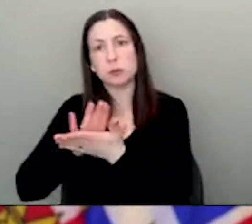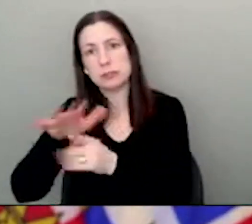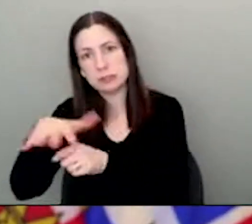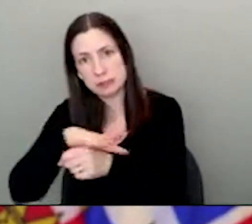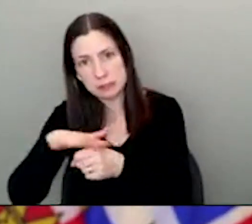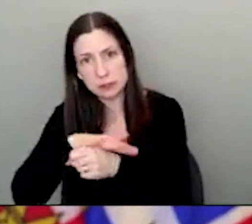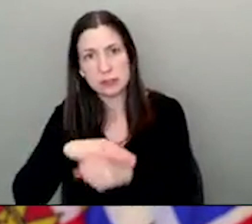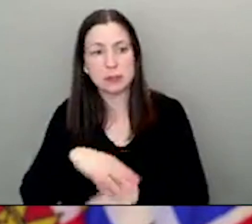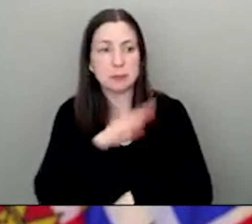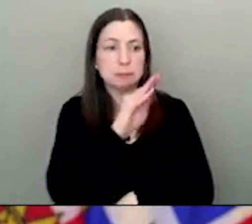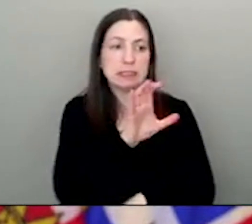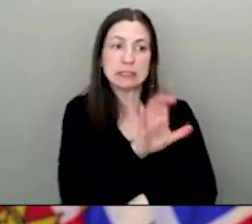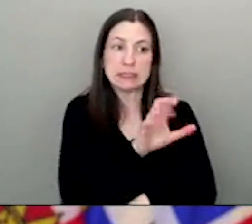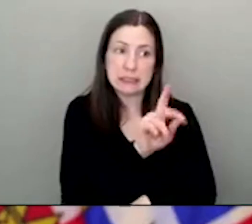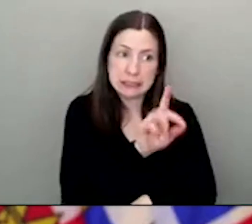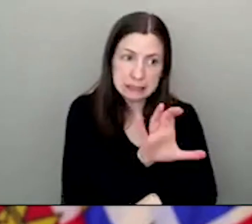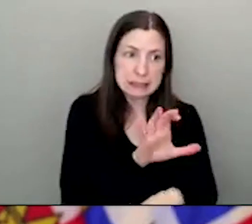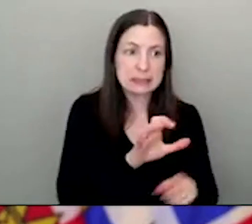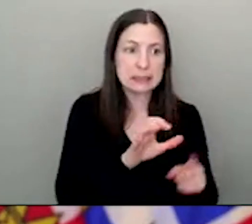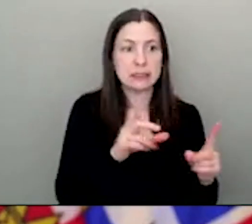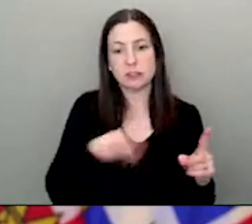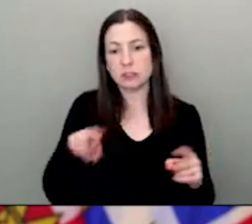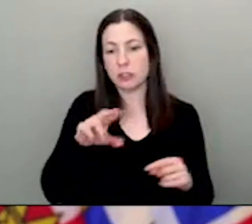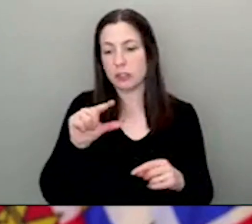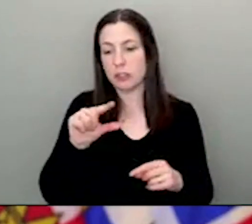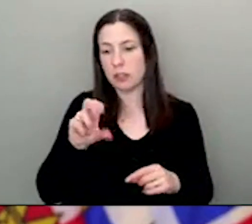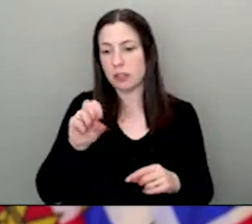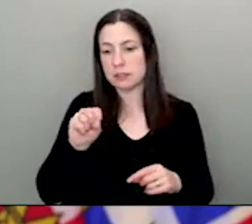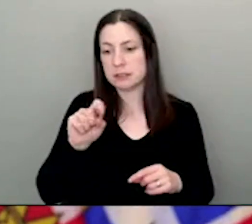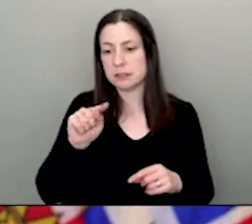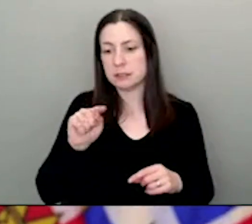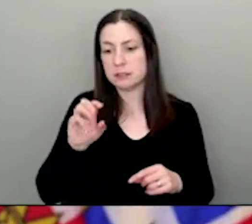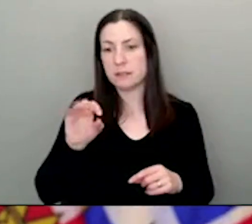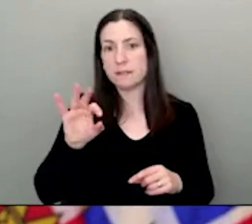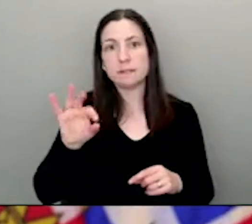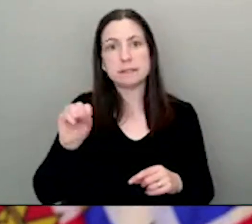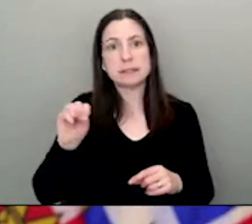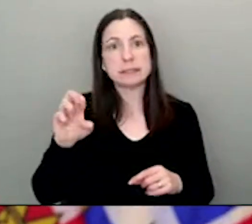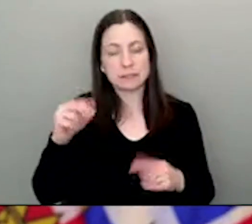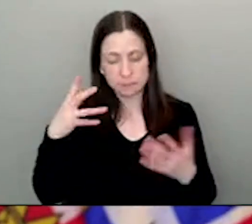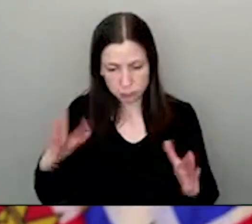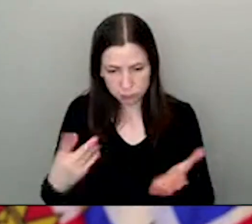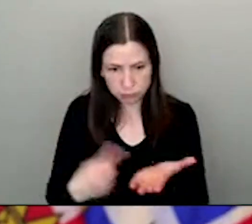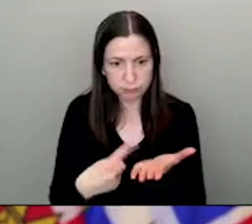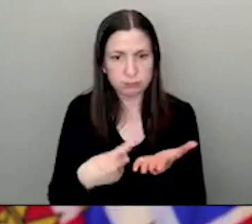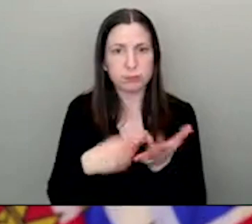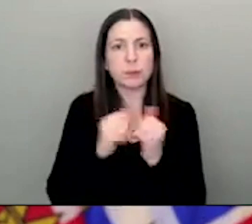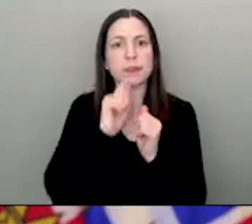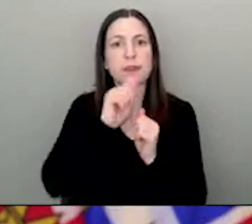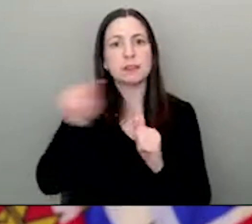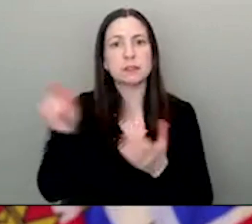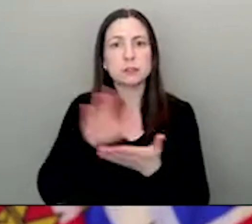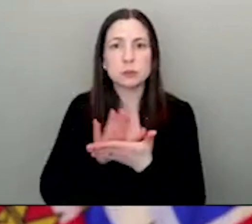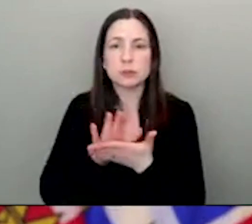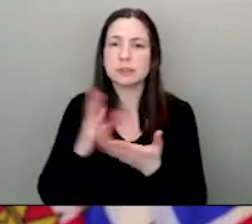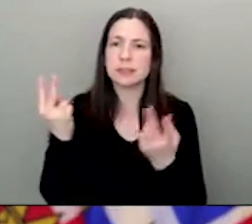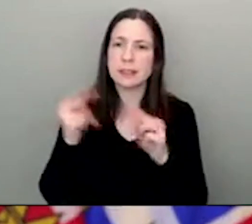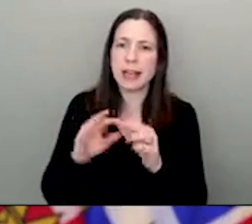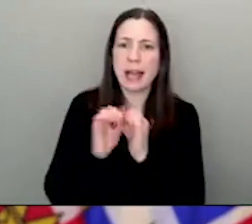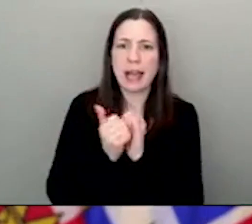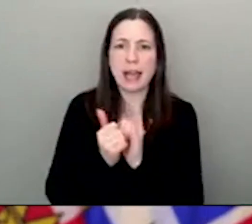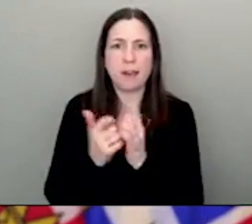BCCDC has been engaging with the schools. We have been looking at parks and rec. We have been looking at